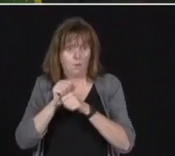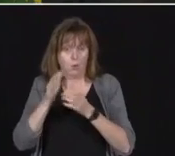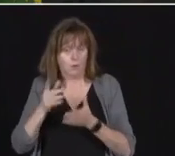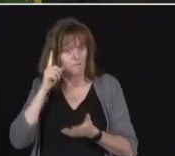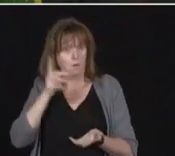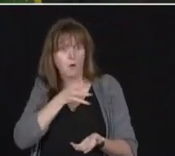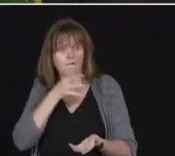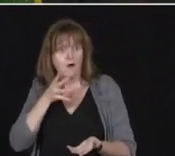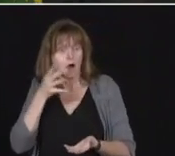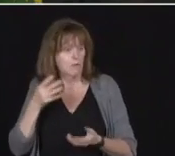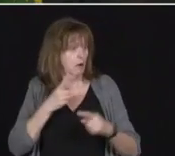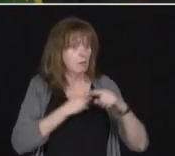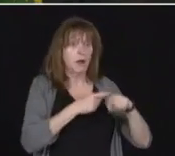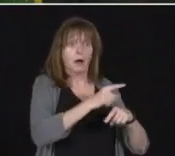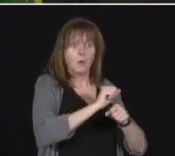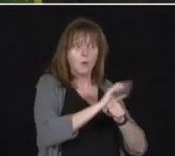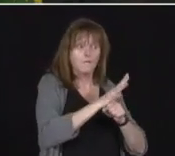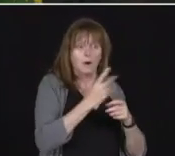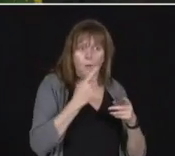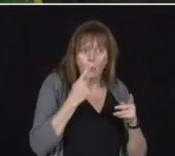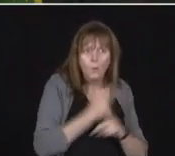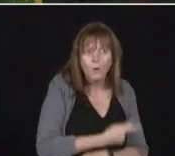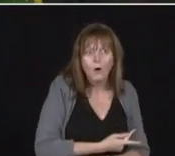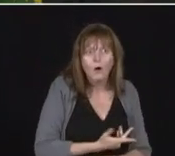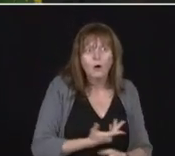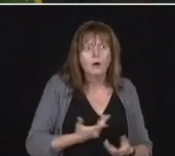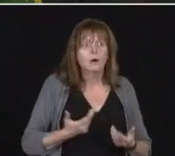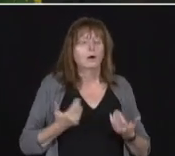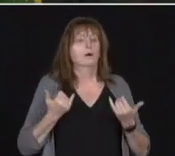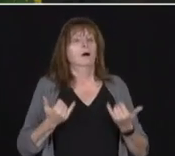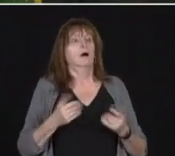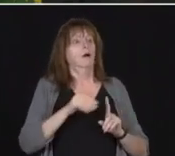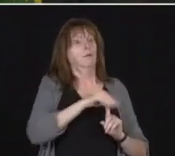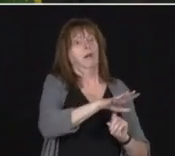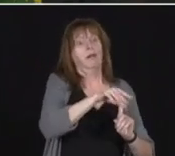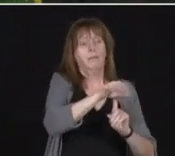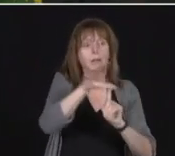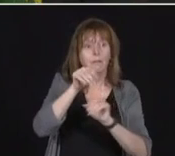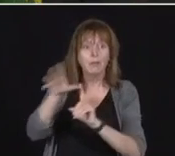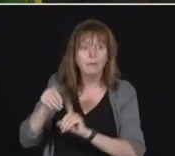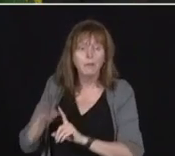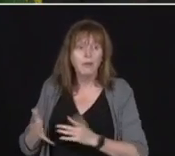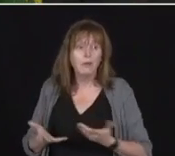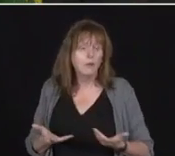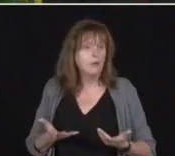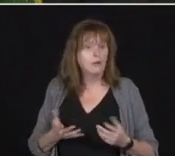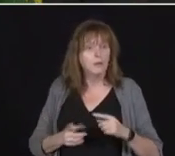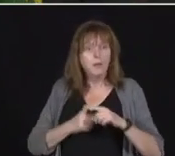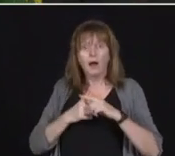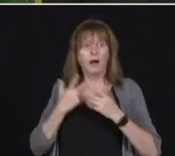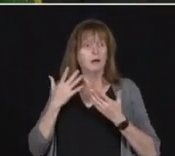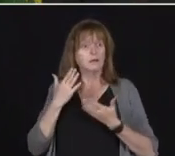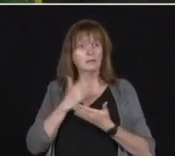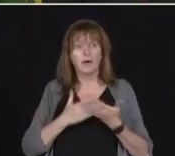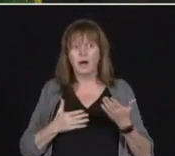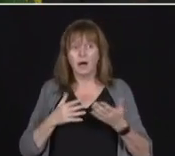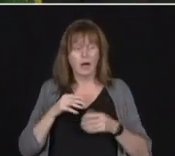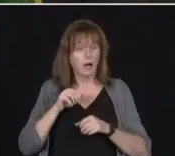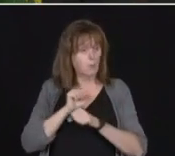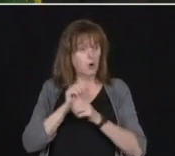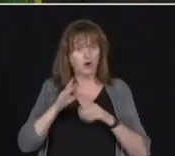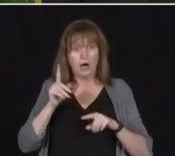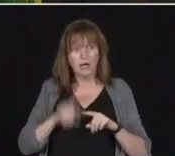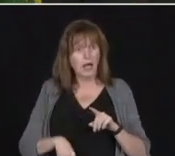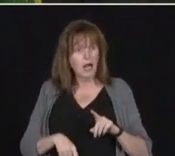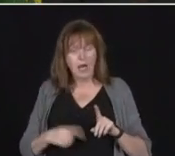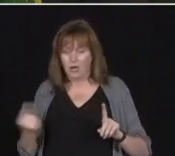some of these outbreaks. And the fact that there are travel restrictions in place for the workers. I'm wondering, is the province